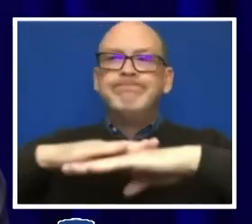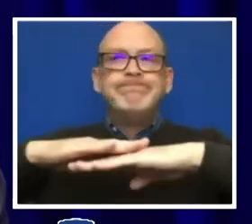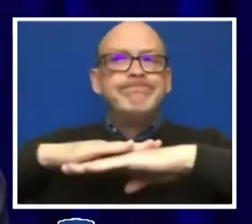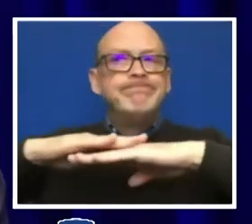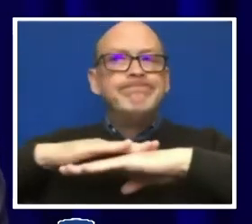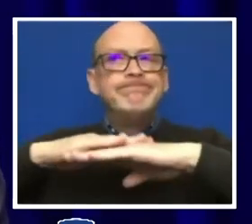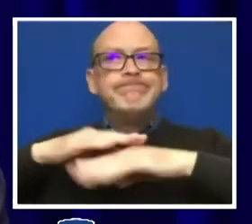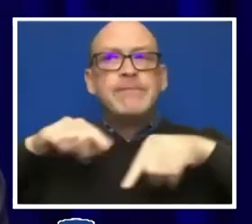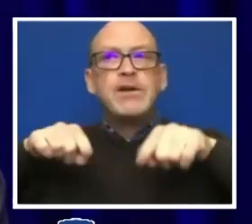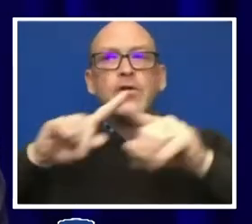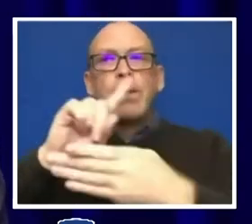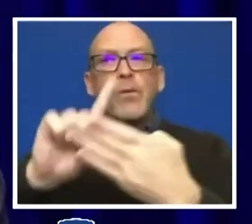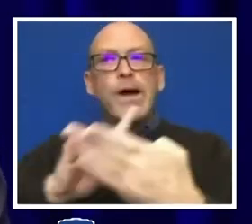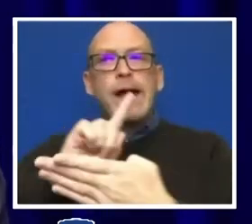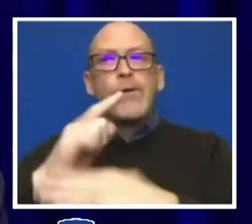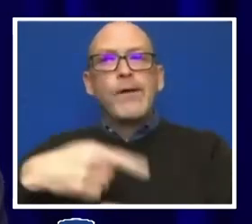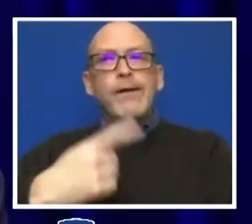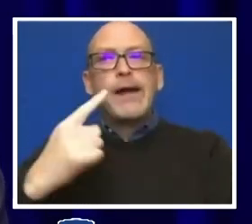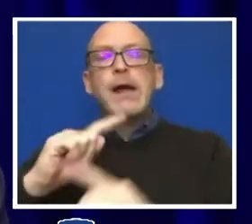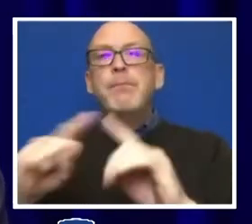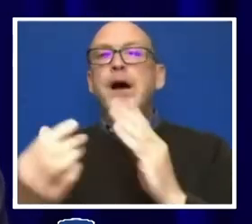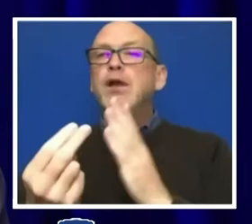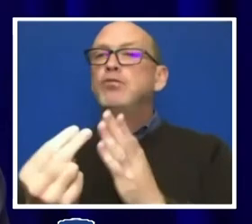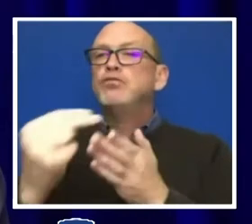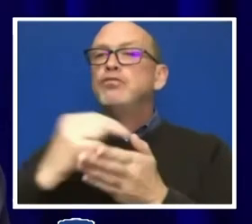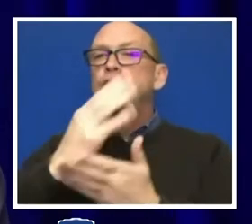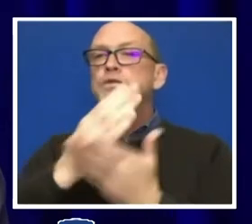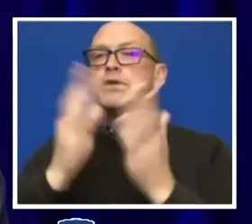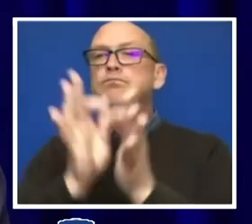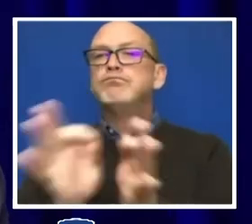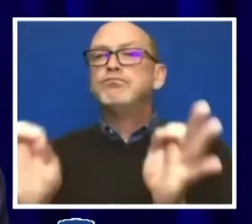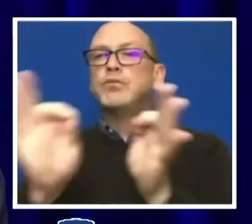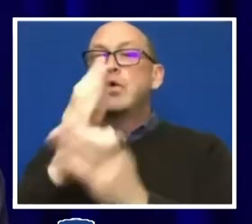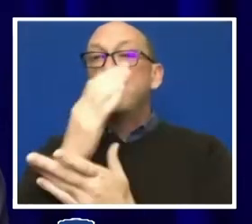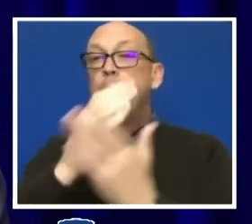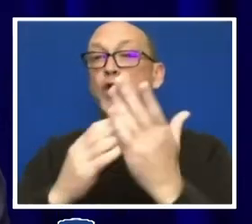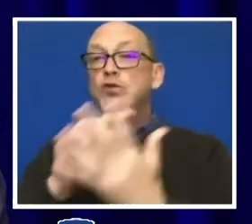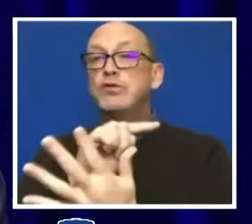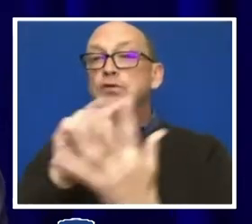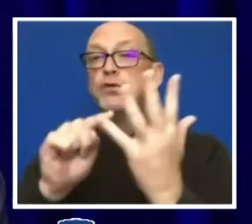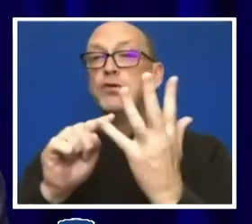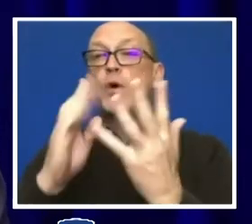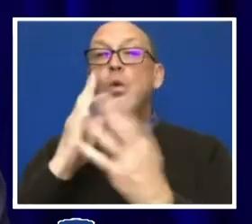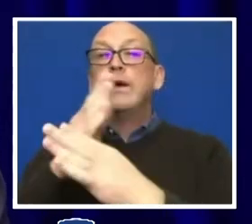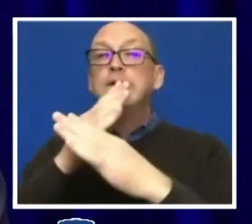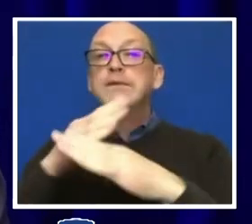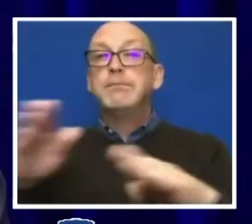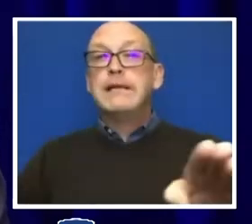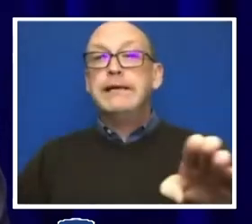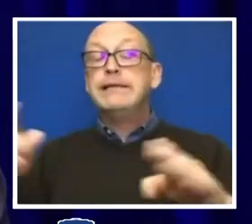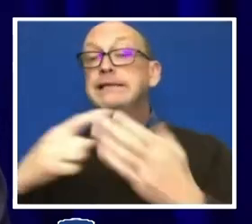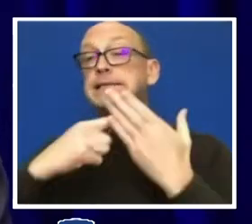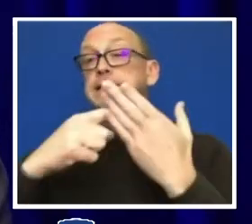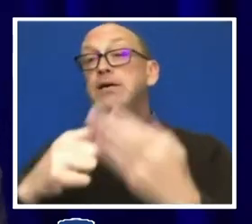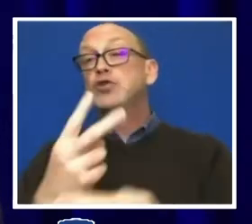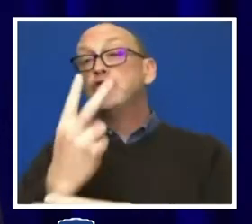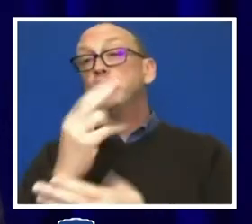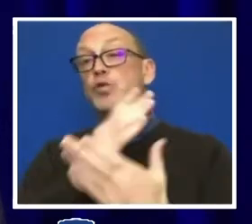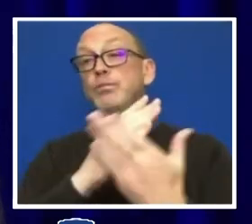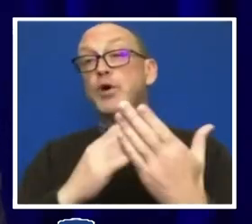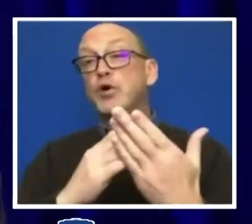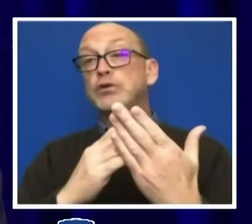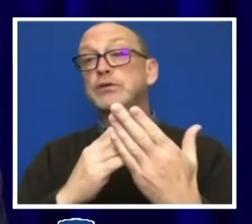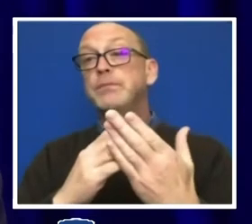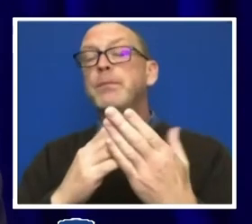today, but we will cover some of the critical elements. We will split our discussion into two parts, but let me introduce